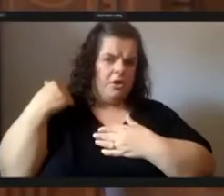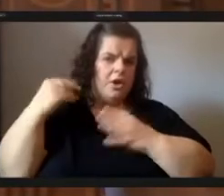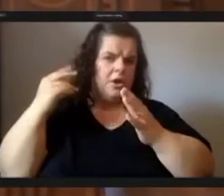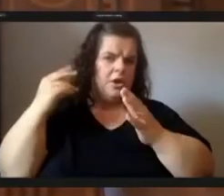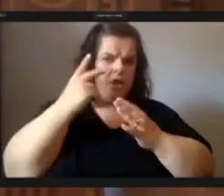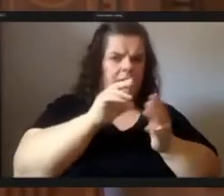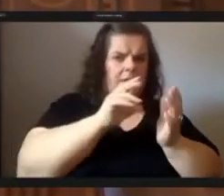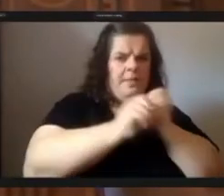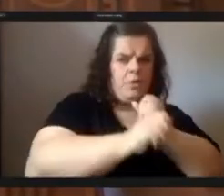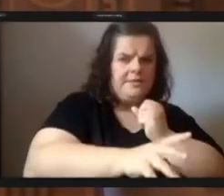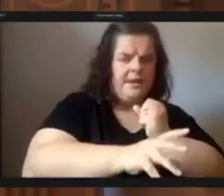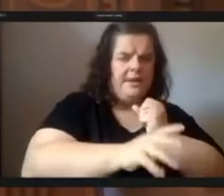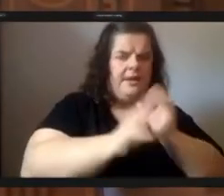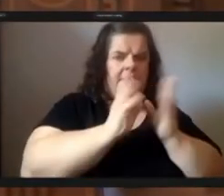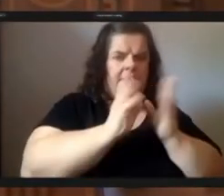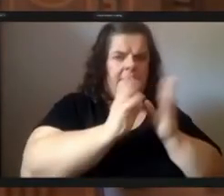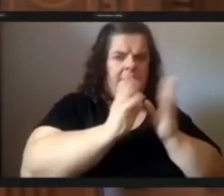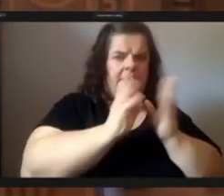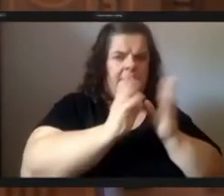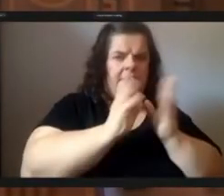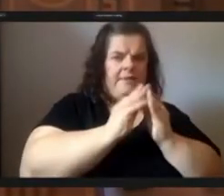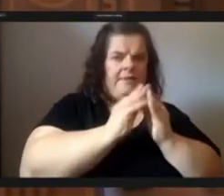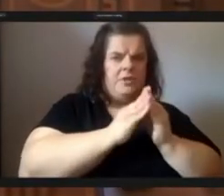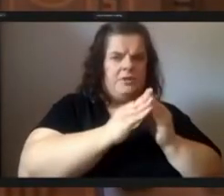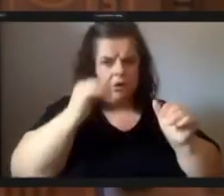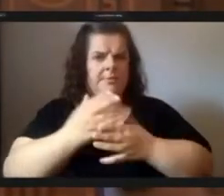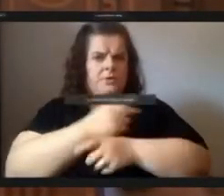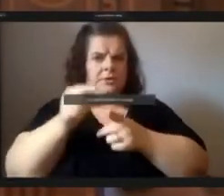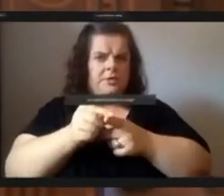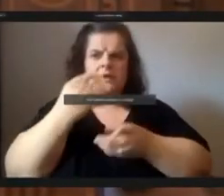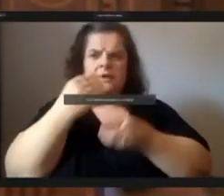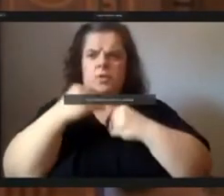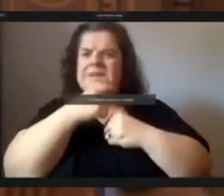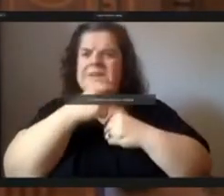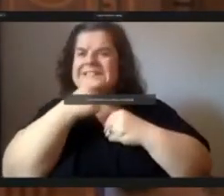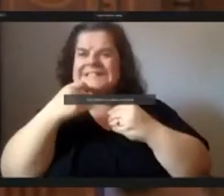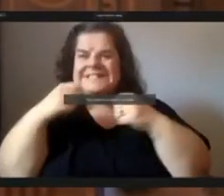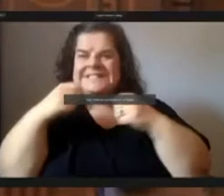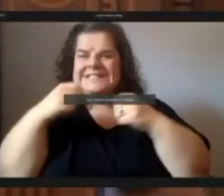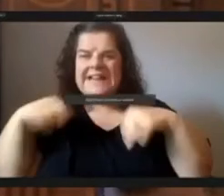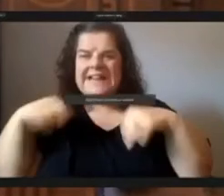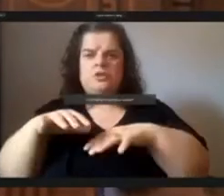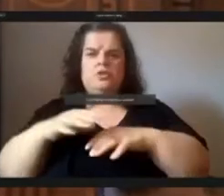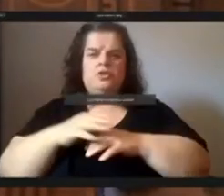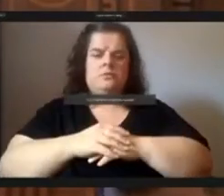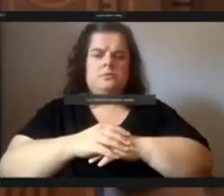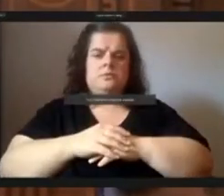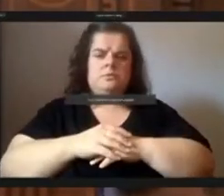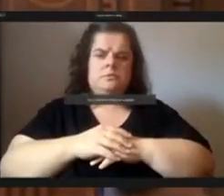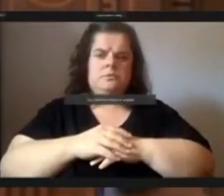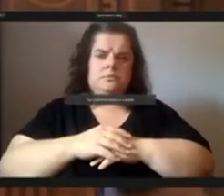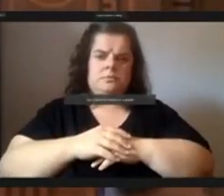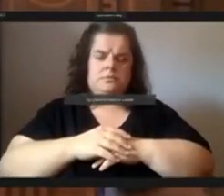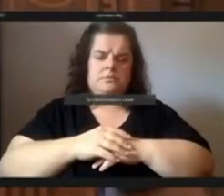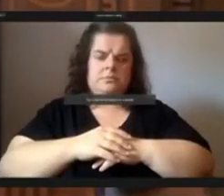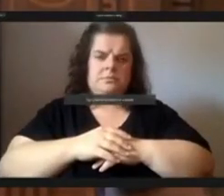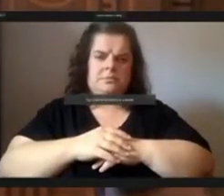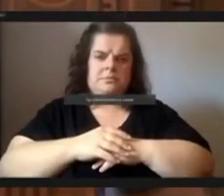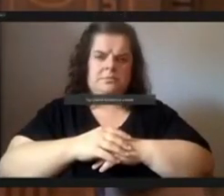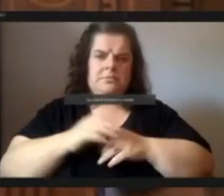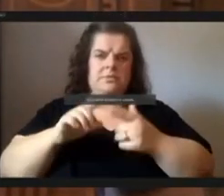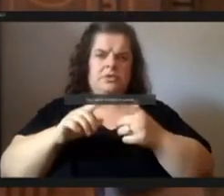using the term food desert to describe where i live